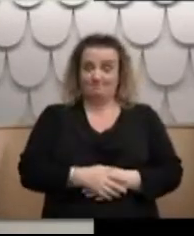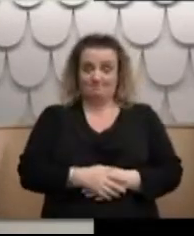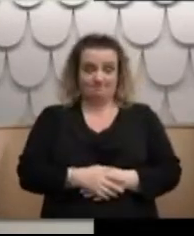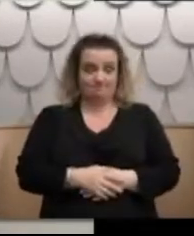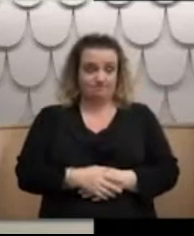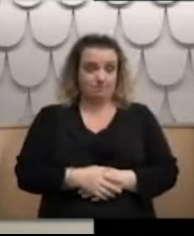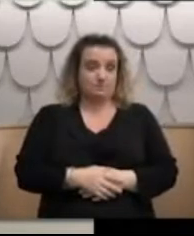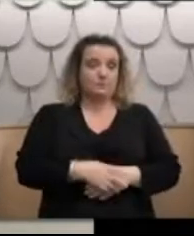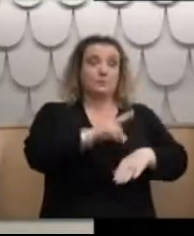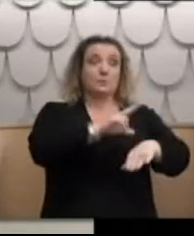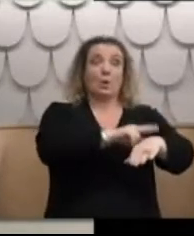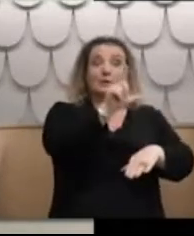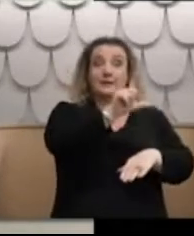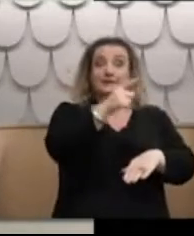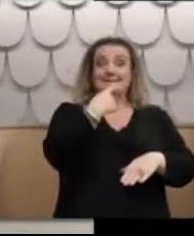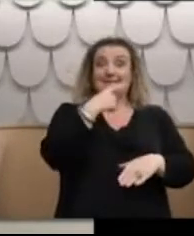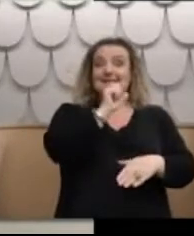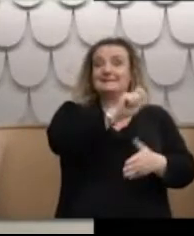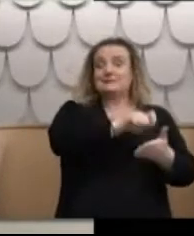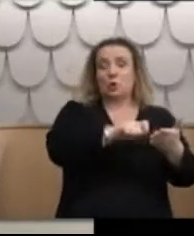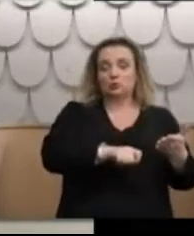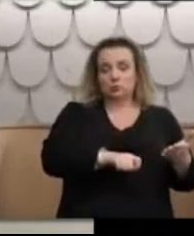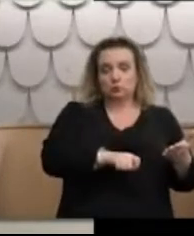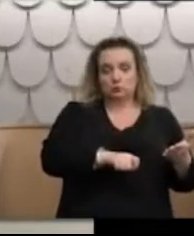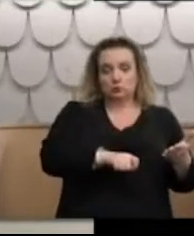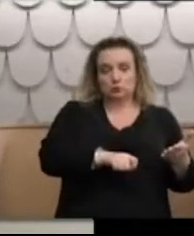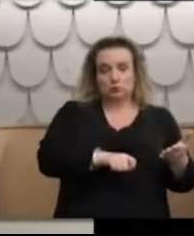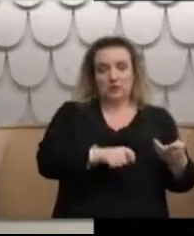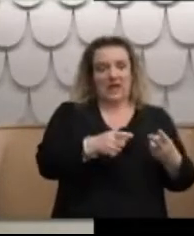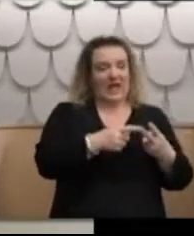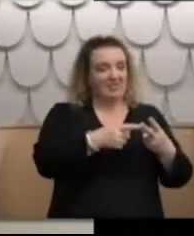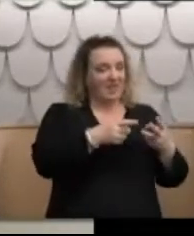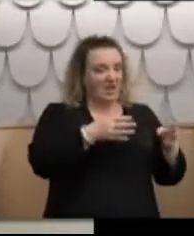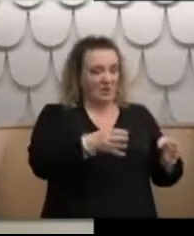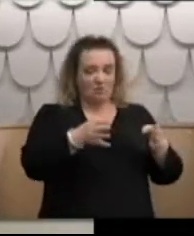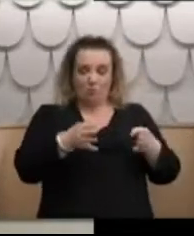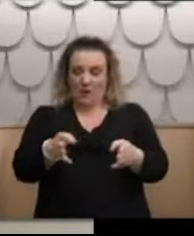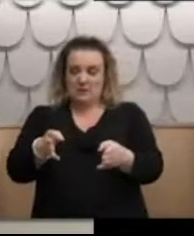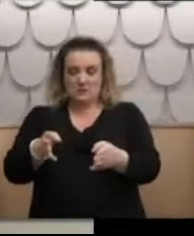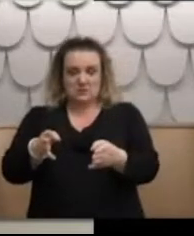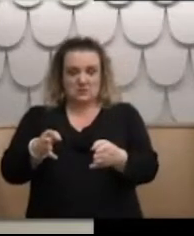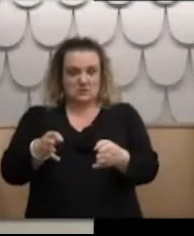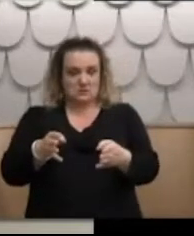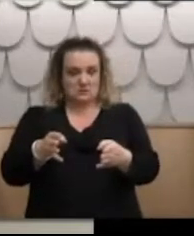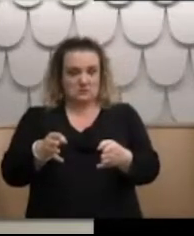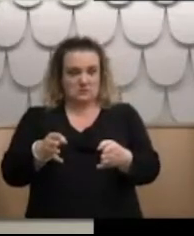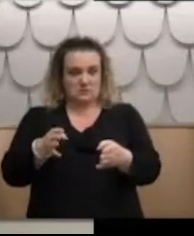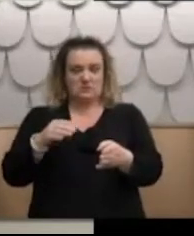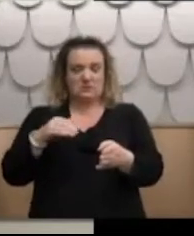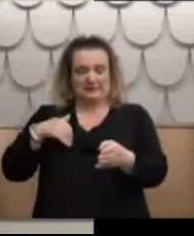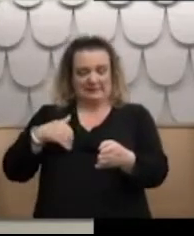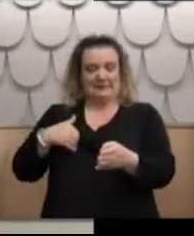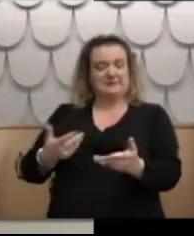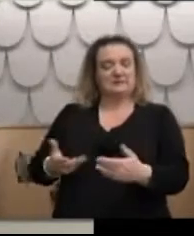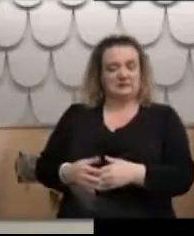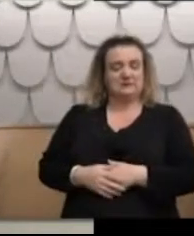Dr Licks mentioned in his notes that other methods seemed causal. And